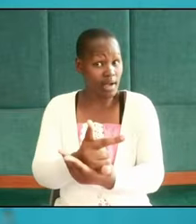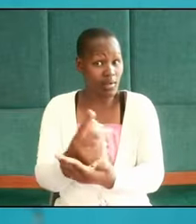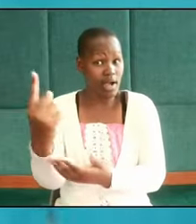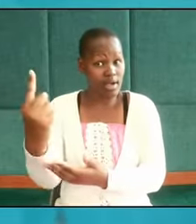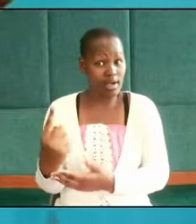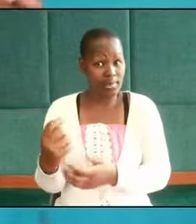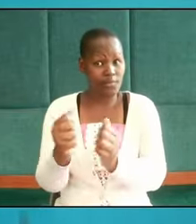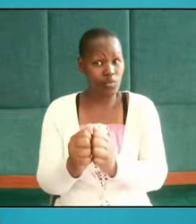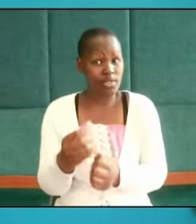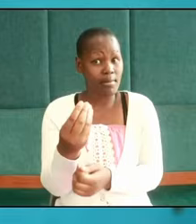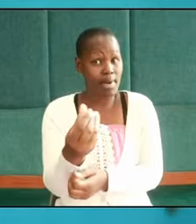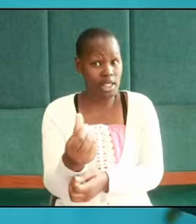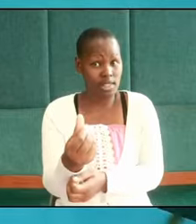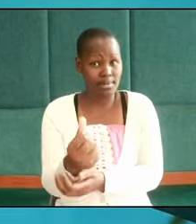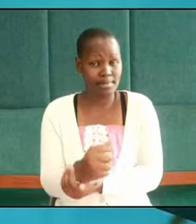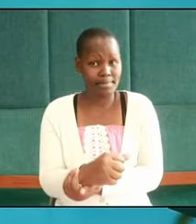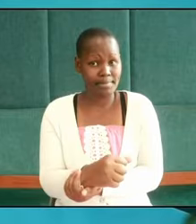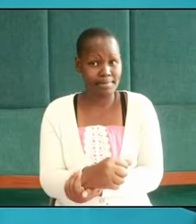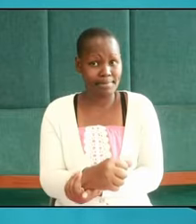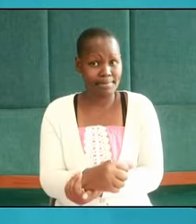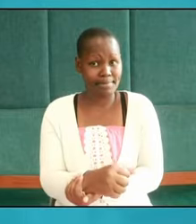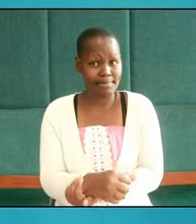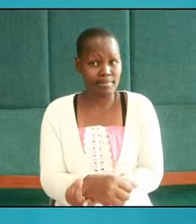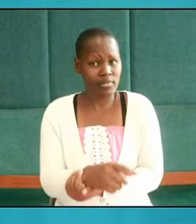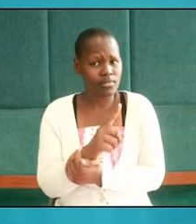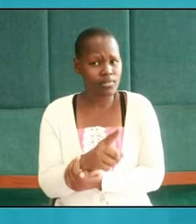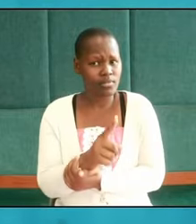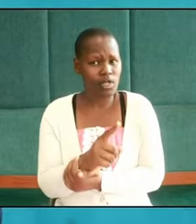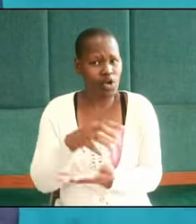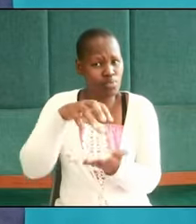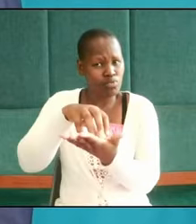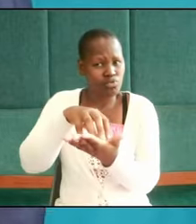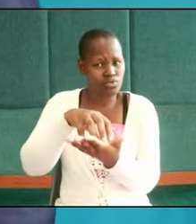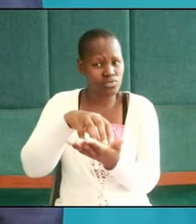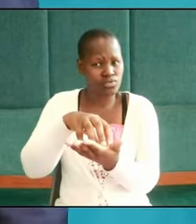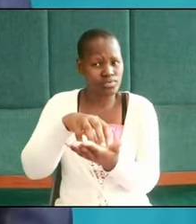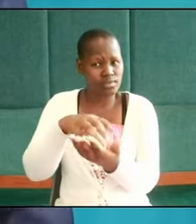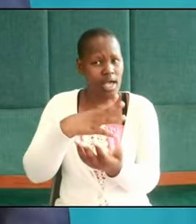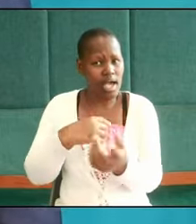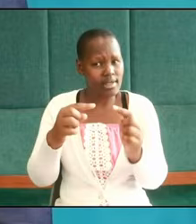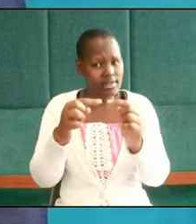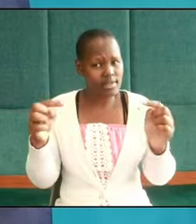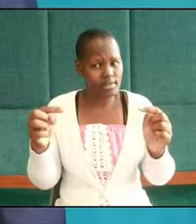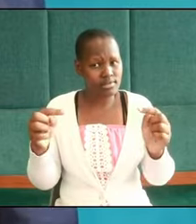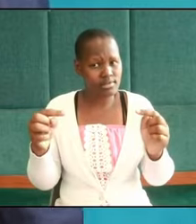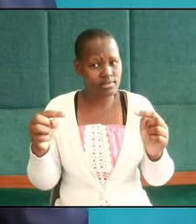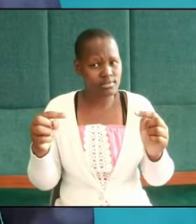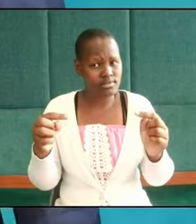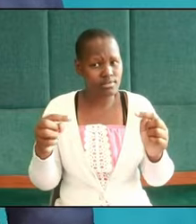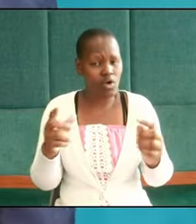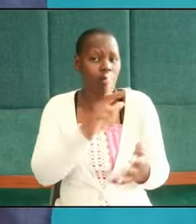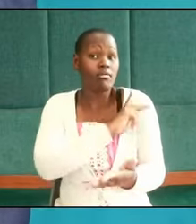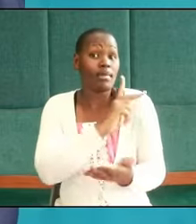comes with money this is the position and the crisis of